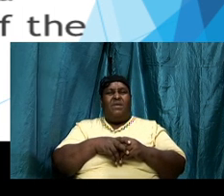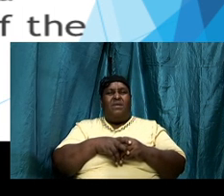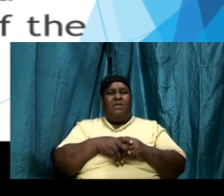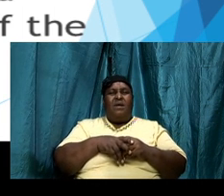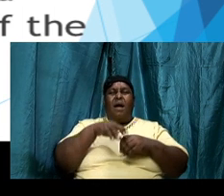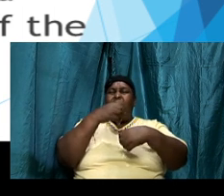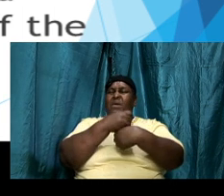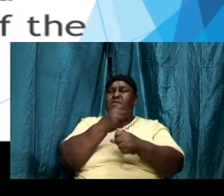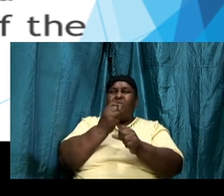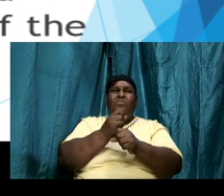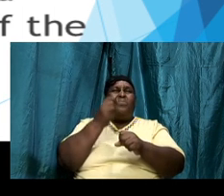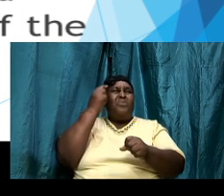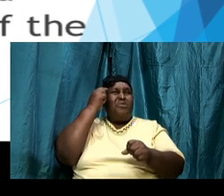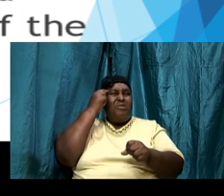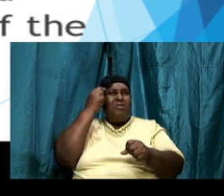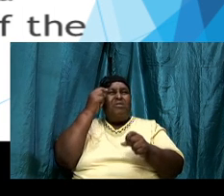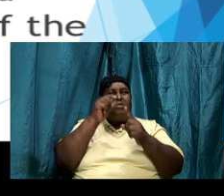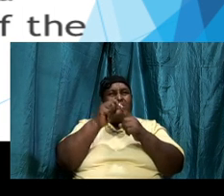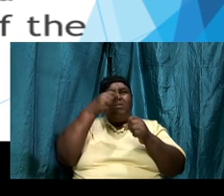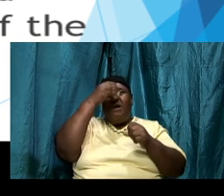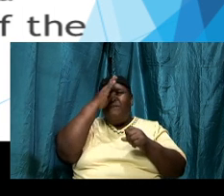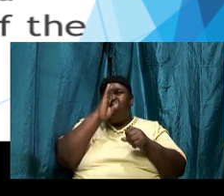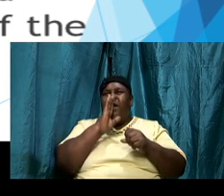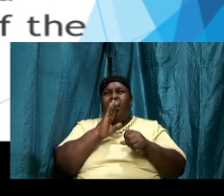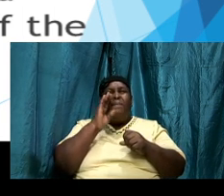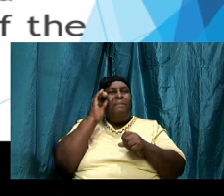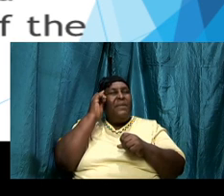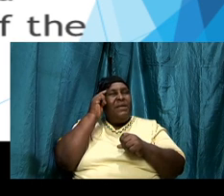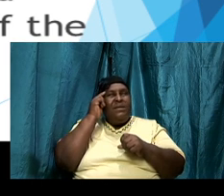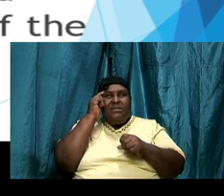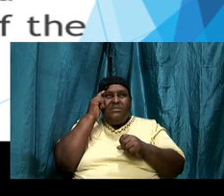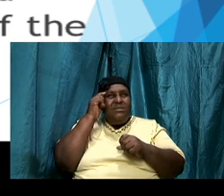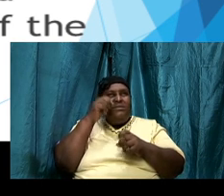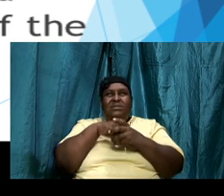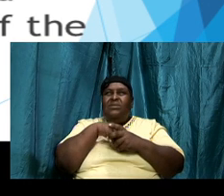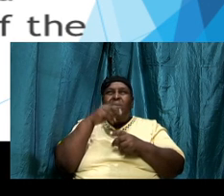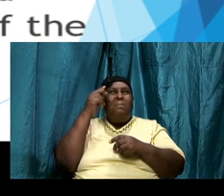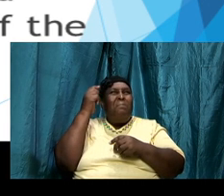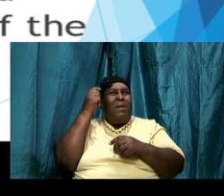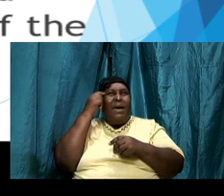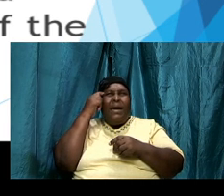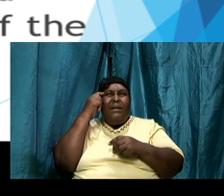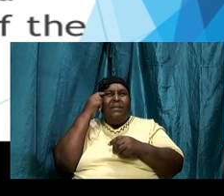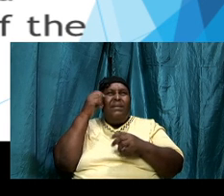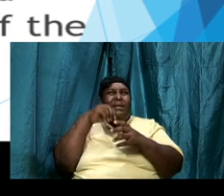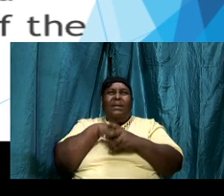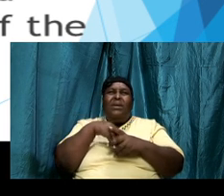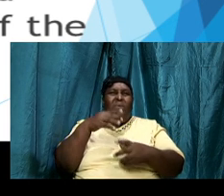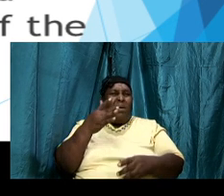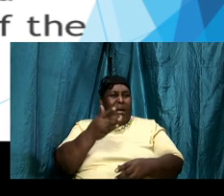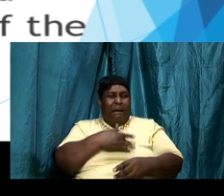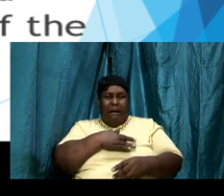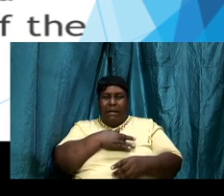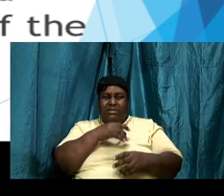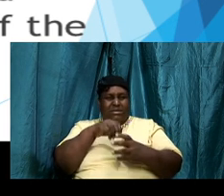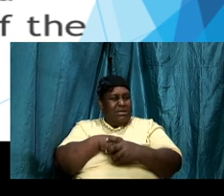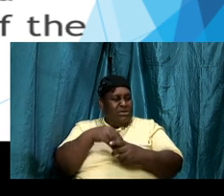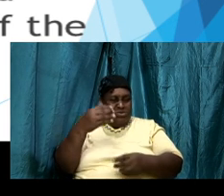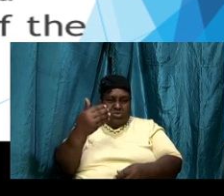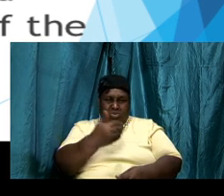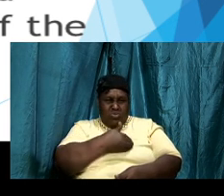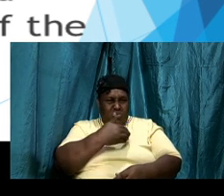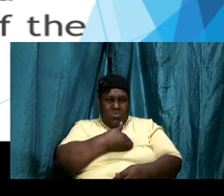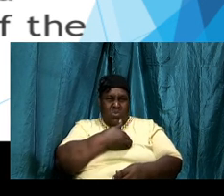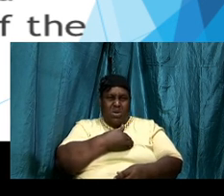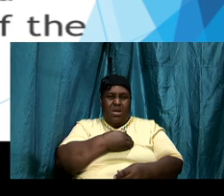to bring it up and to use it it will have the potency it will have the power to bring